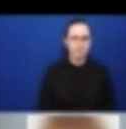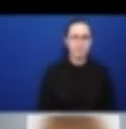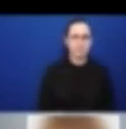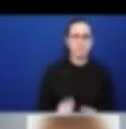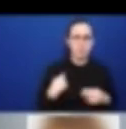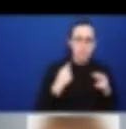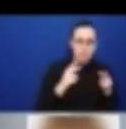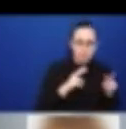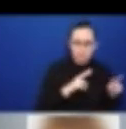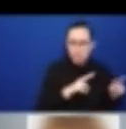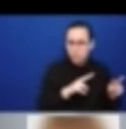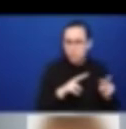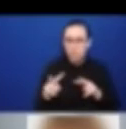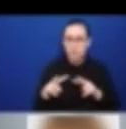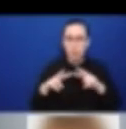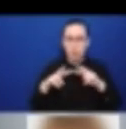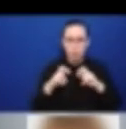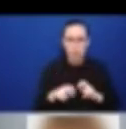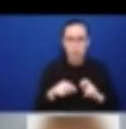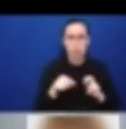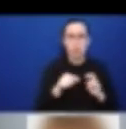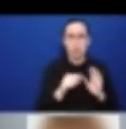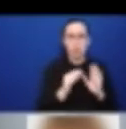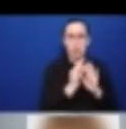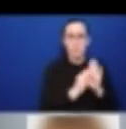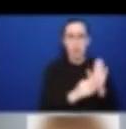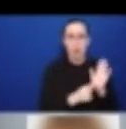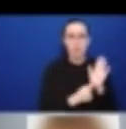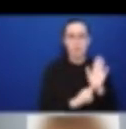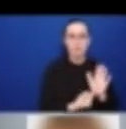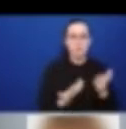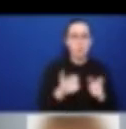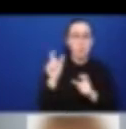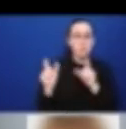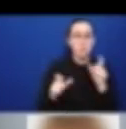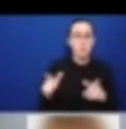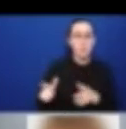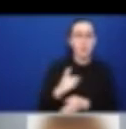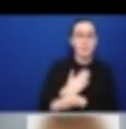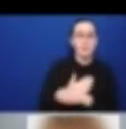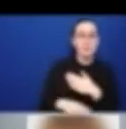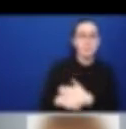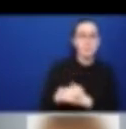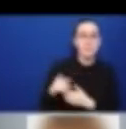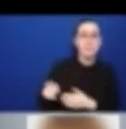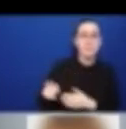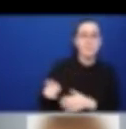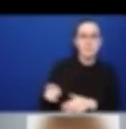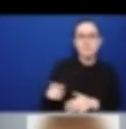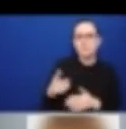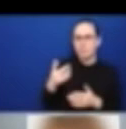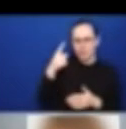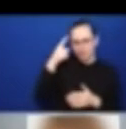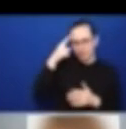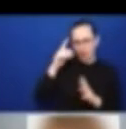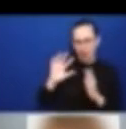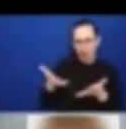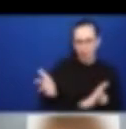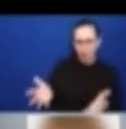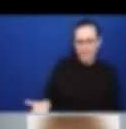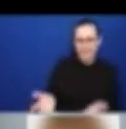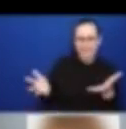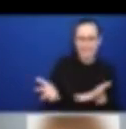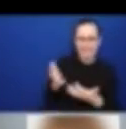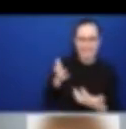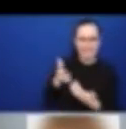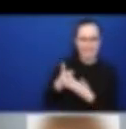and flag the need to concentrate efforts to consider this population, very few documents outline concrete actions